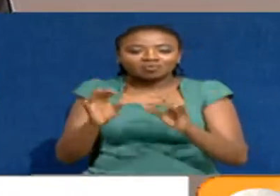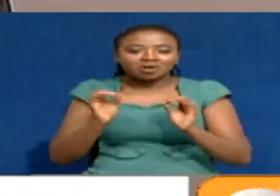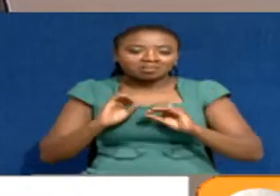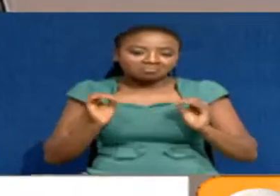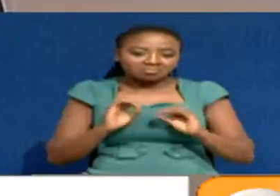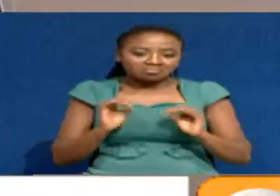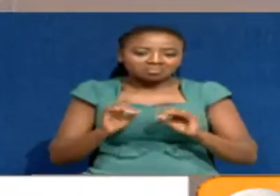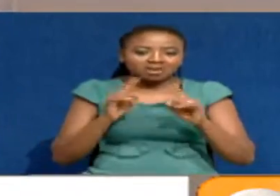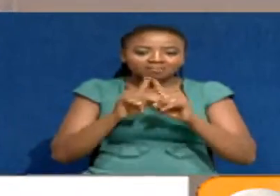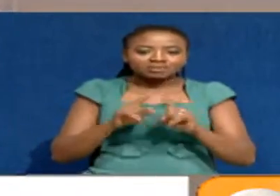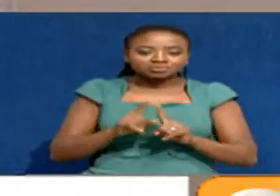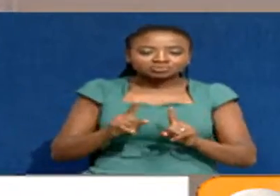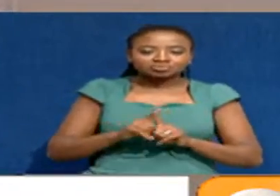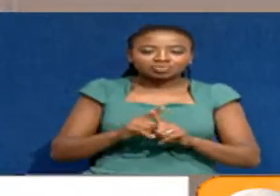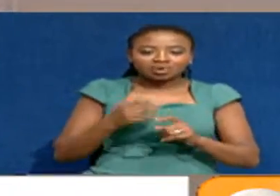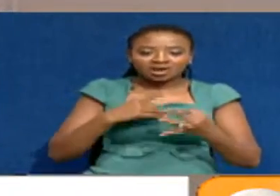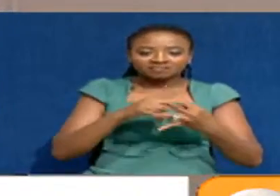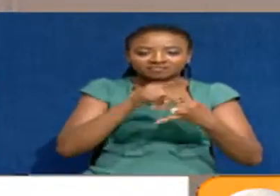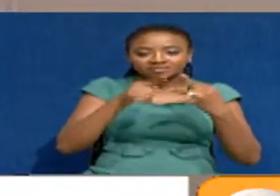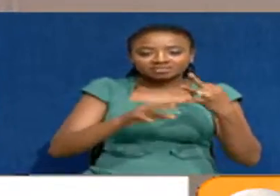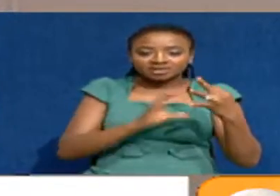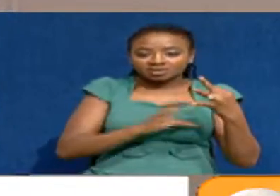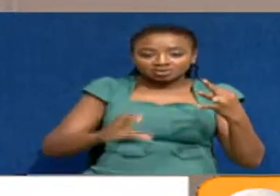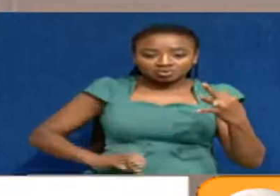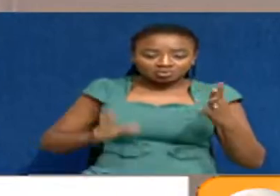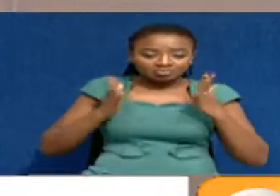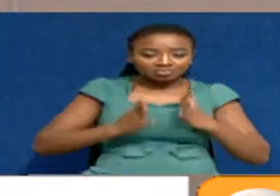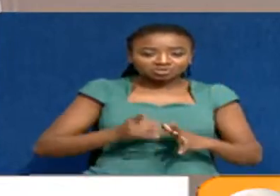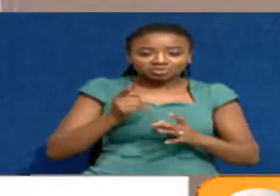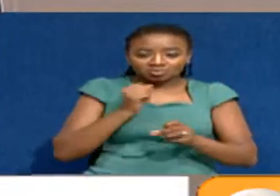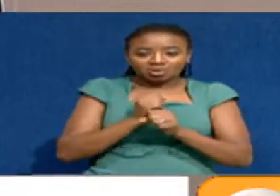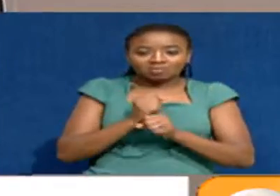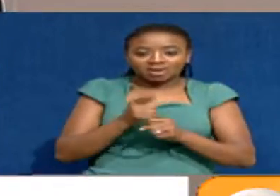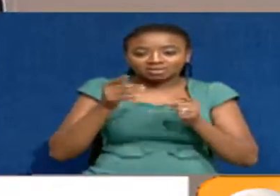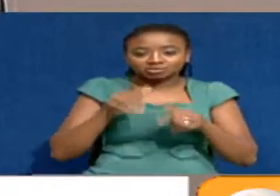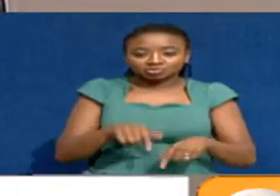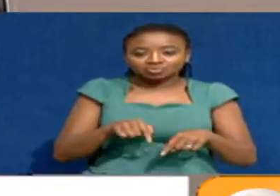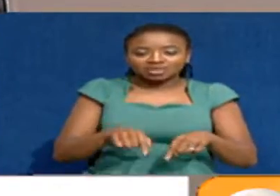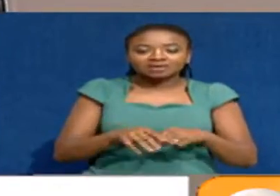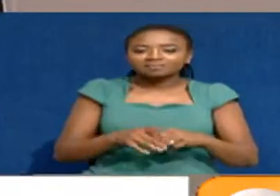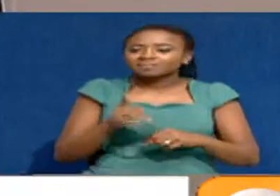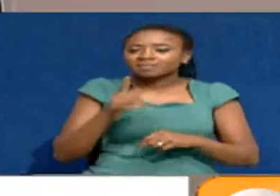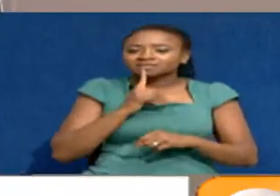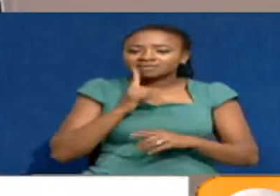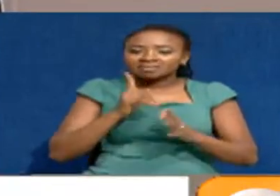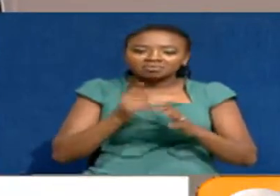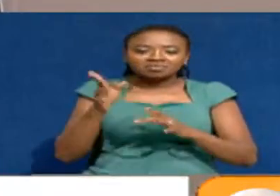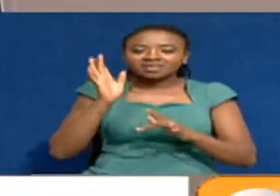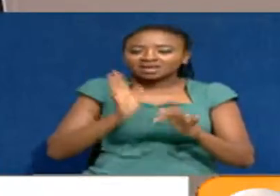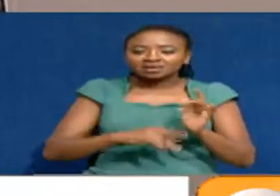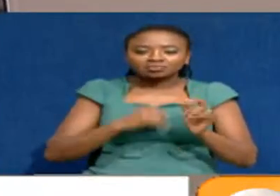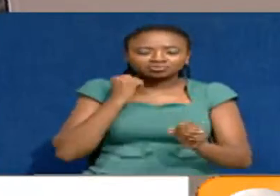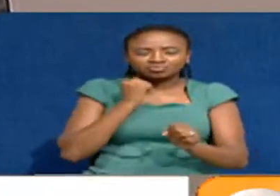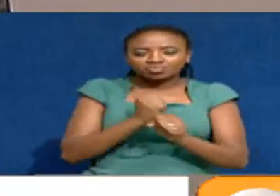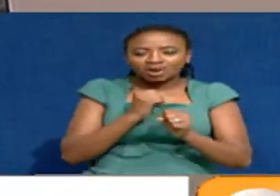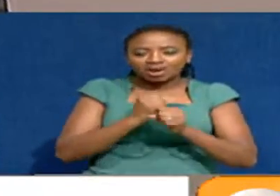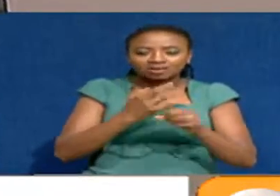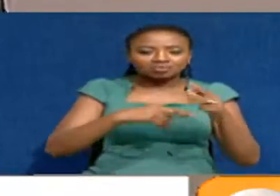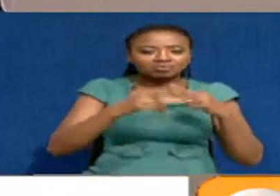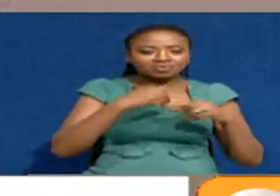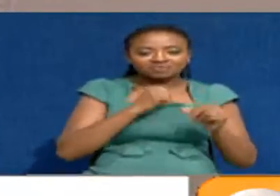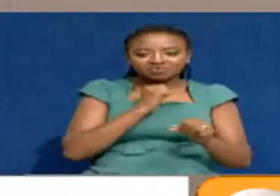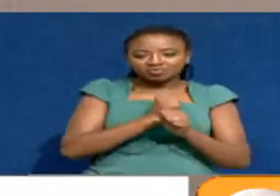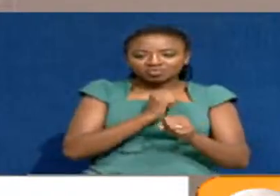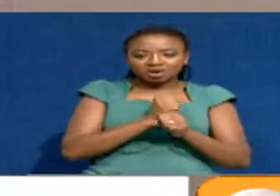commissioners, the three commissioners who are still serving today, is that they cannot be able to do any work on the review in terms